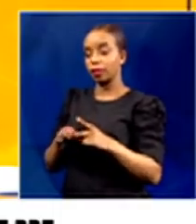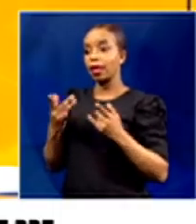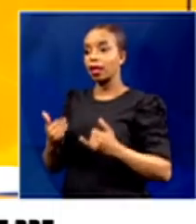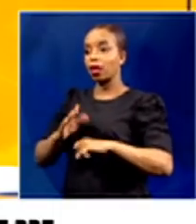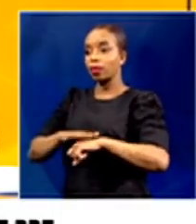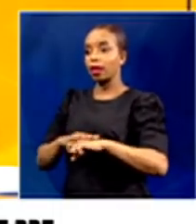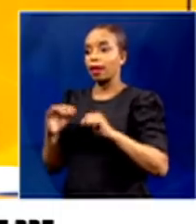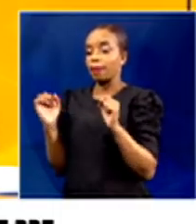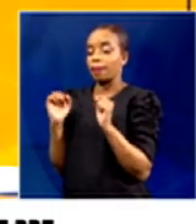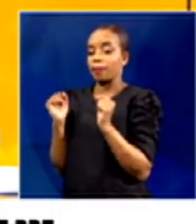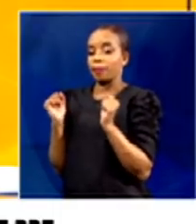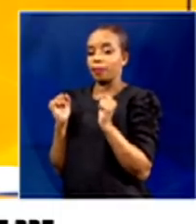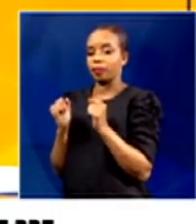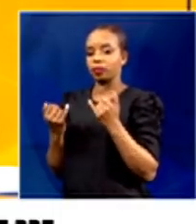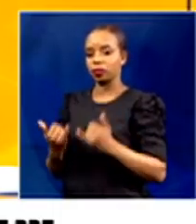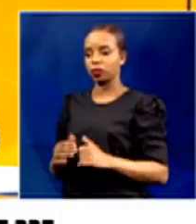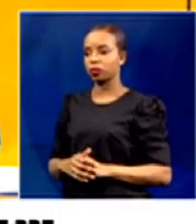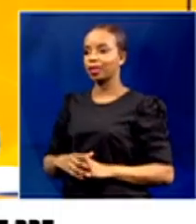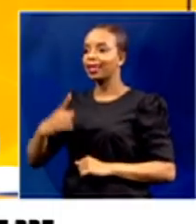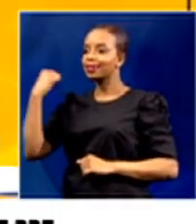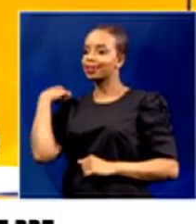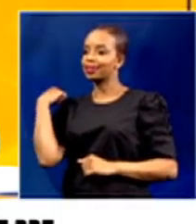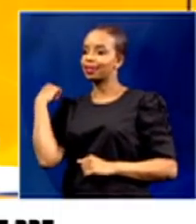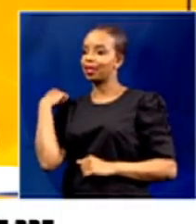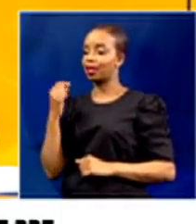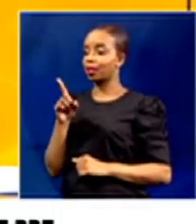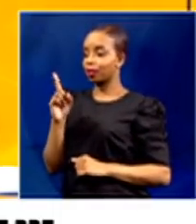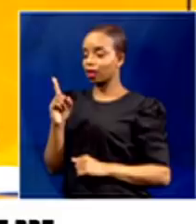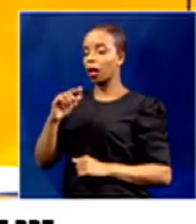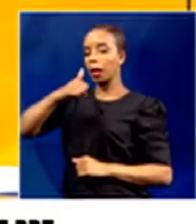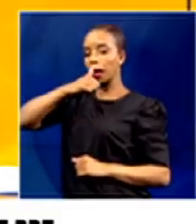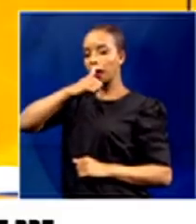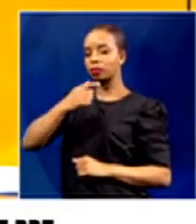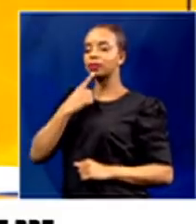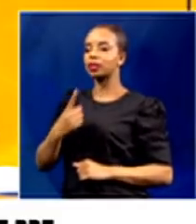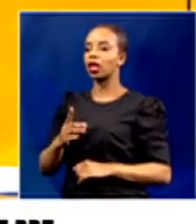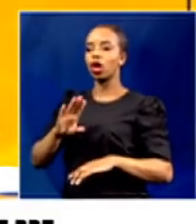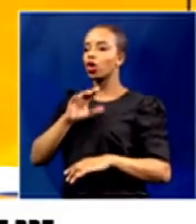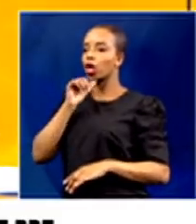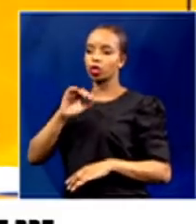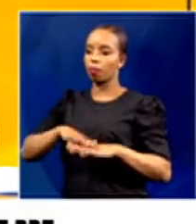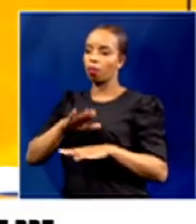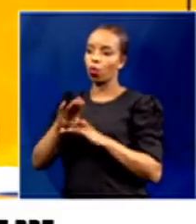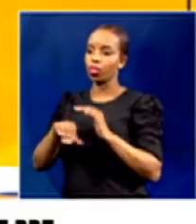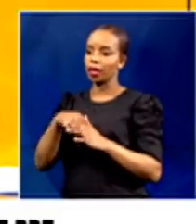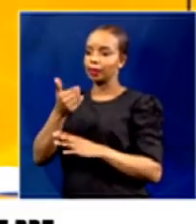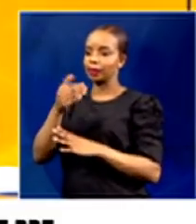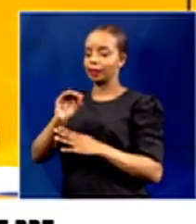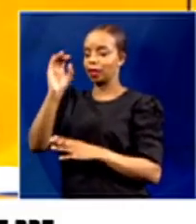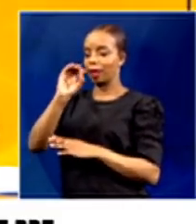Now, yesterday, Minister Mochecha actually admitted that no more than 60% of the school year can be saved.